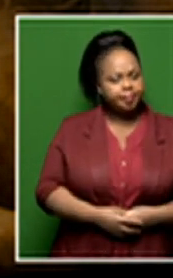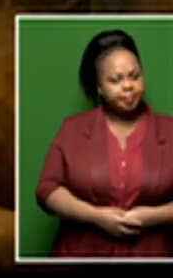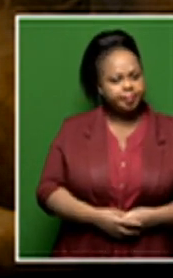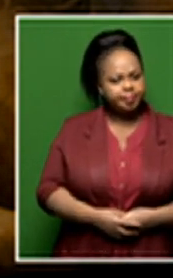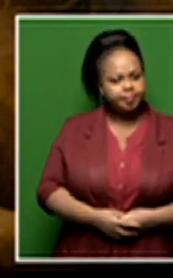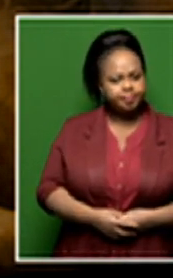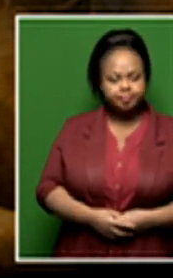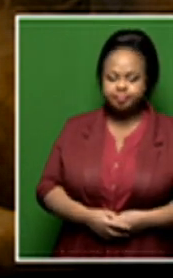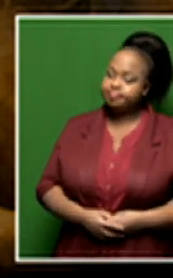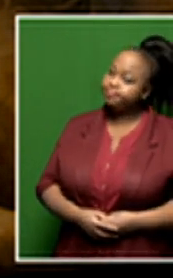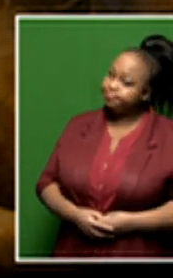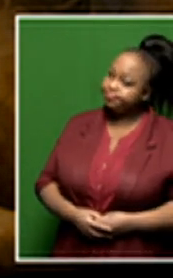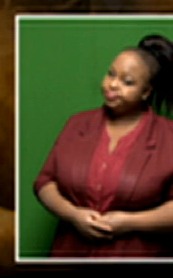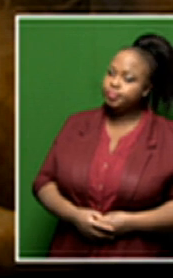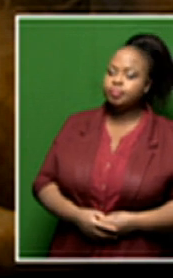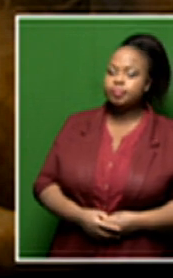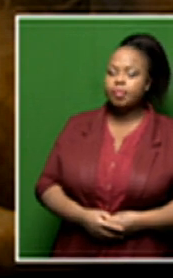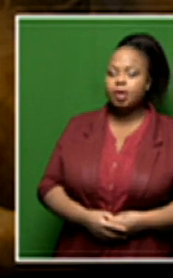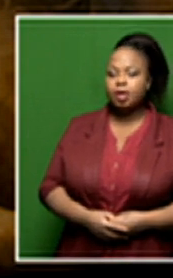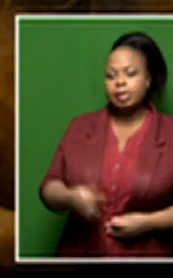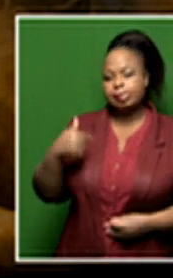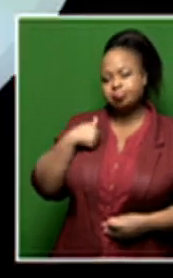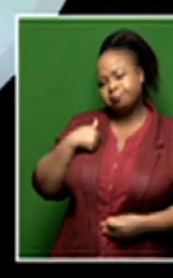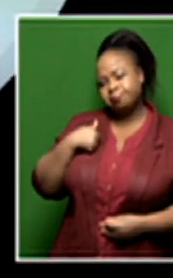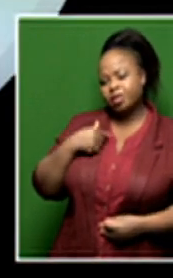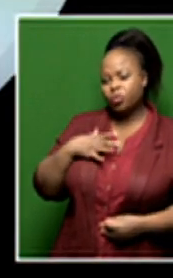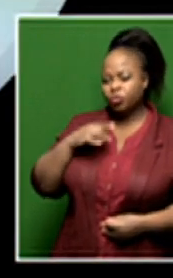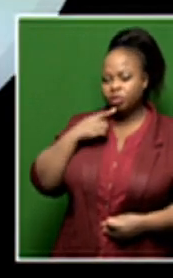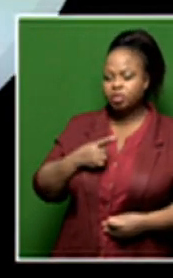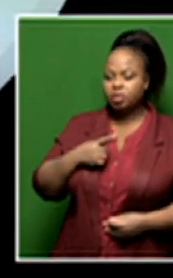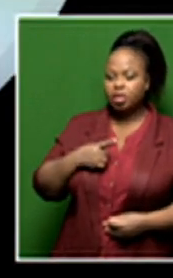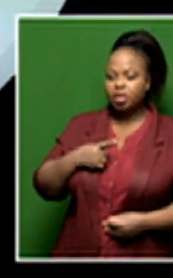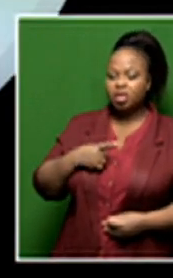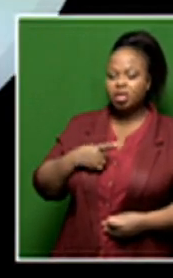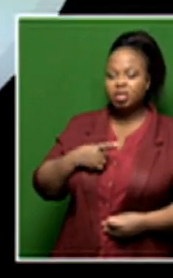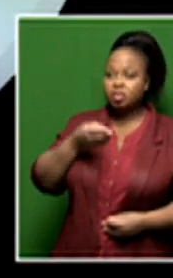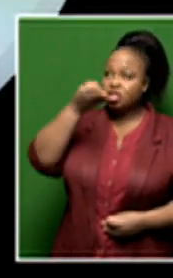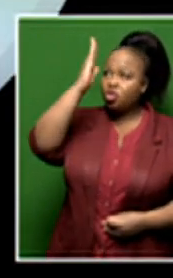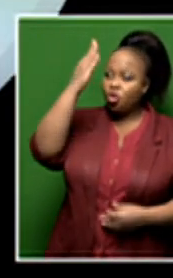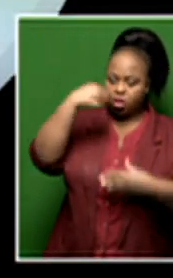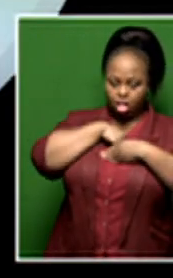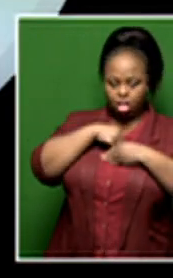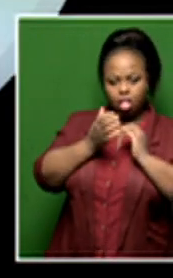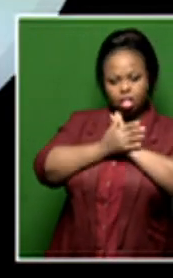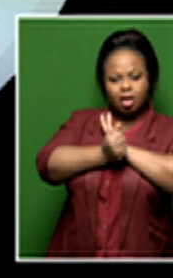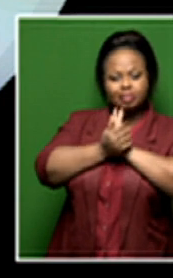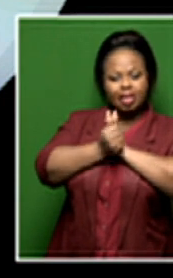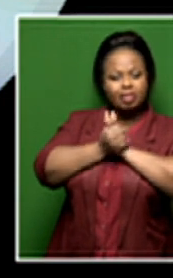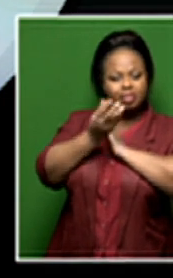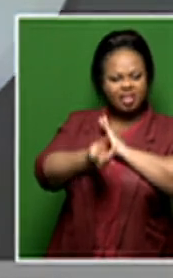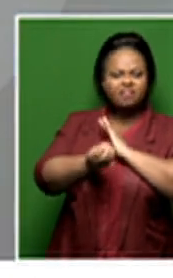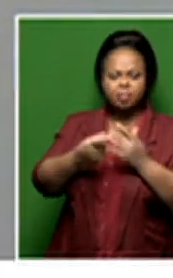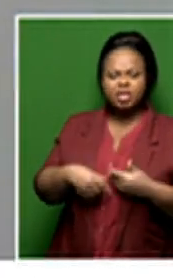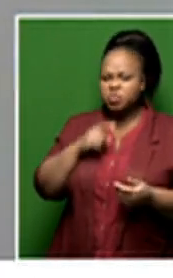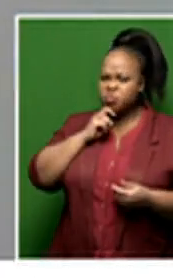Look, the, look, I can only say that it was a God-given talent and he also acknowledged that. Because